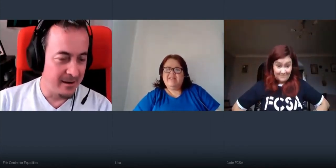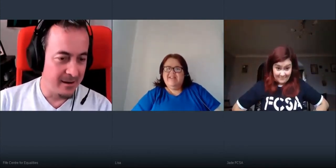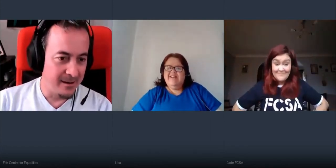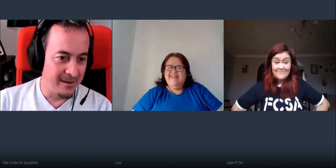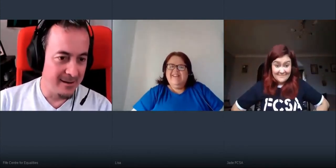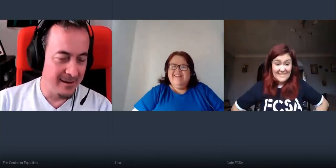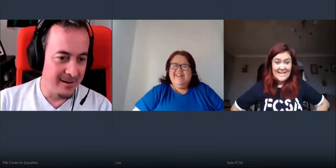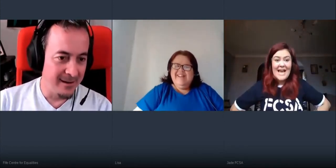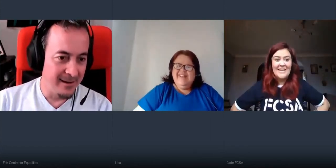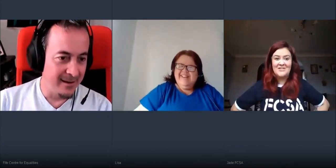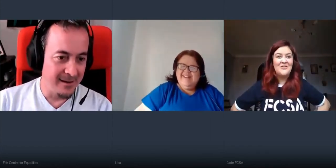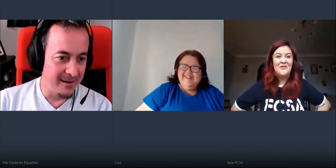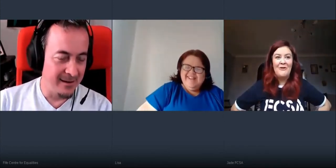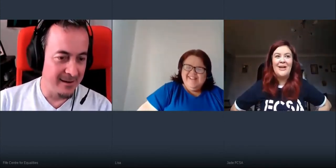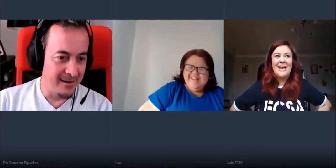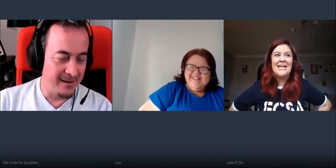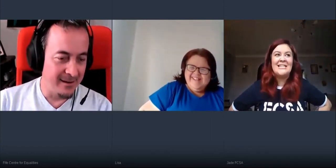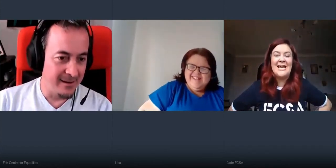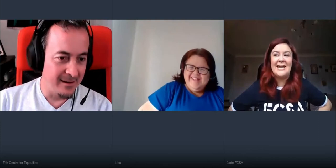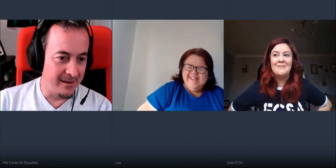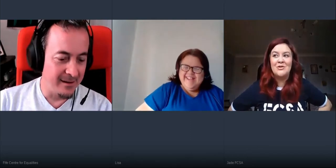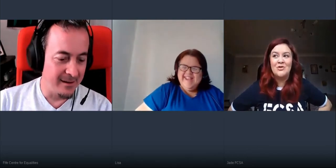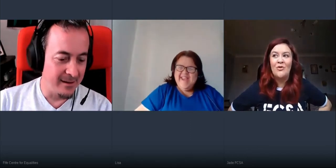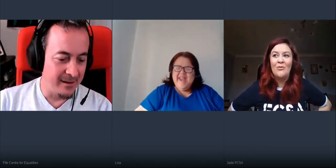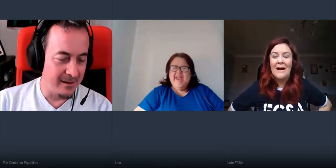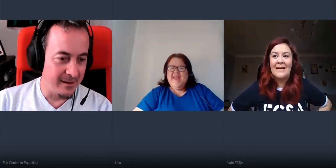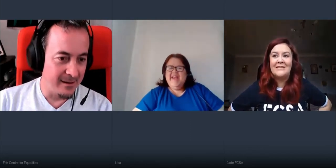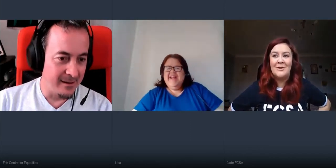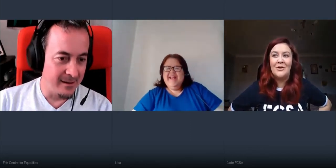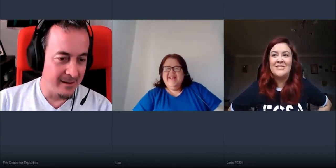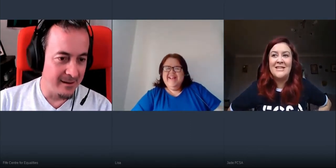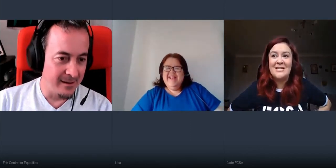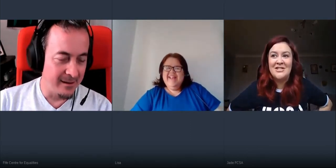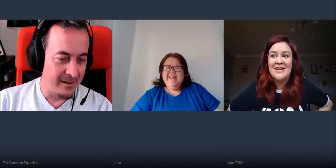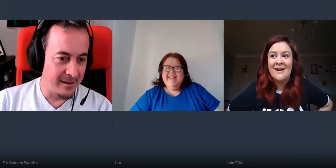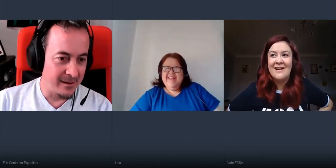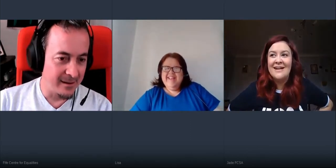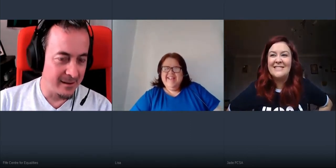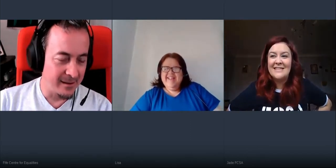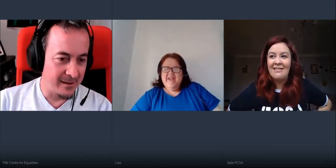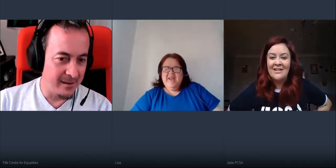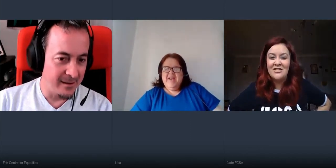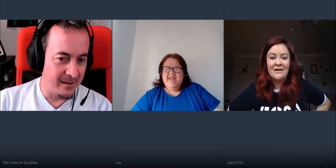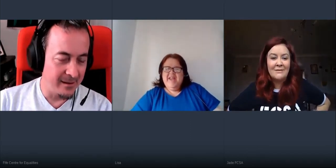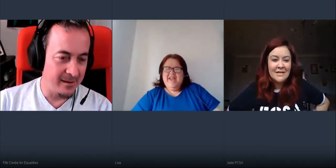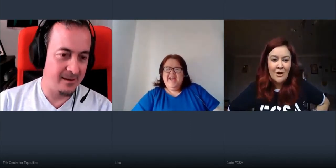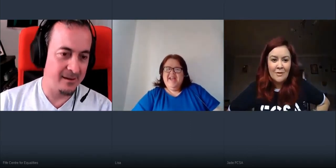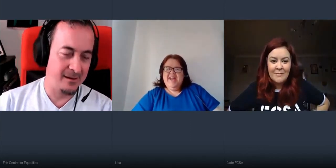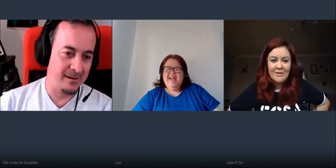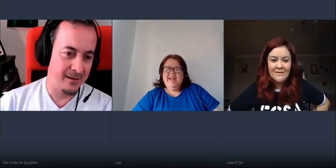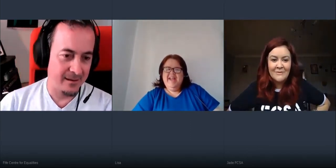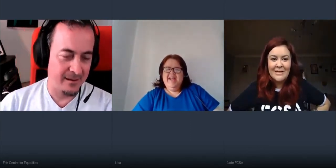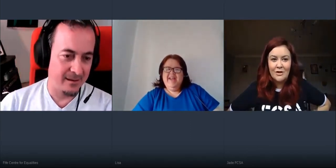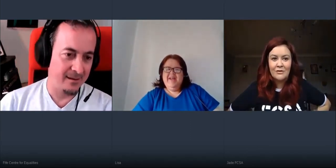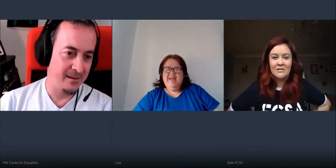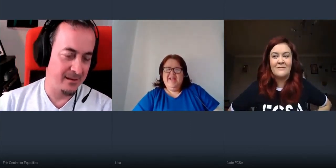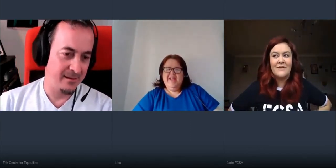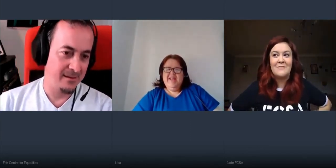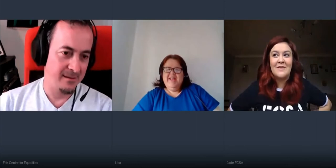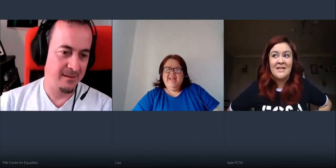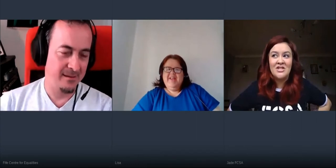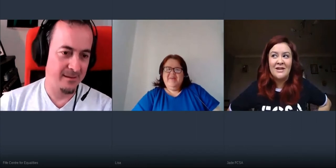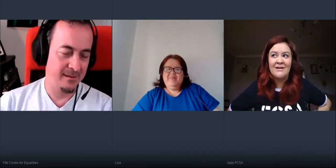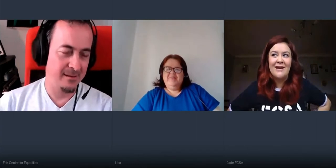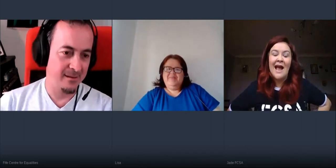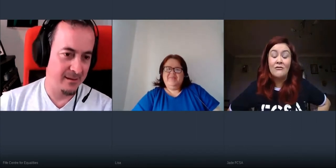you know what it is and i'm so mad because this year see last year i was like oh people are giving away cool stuff right but